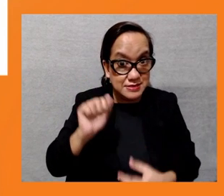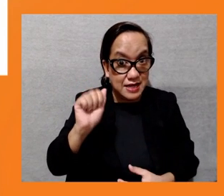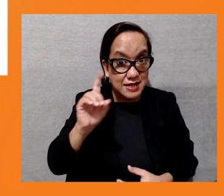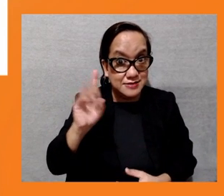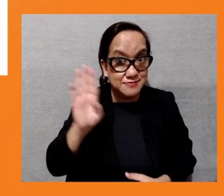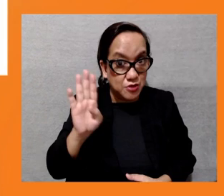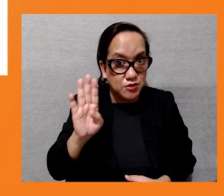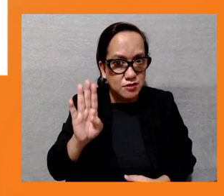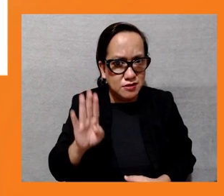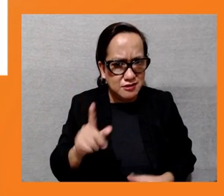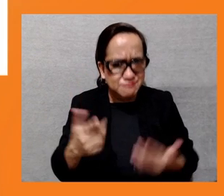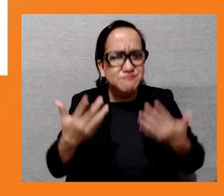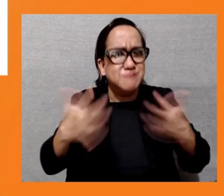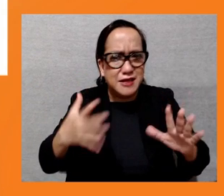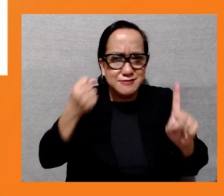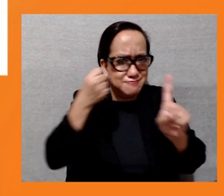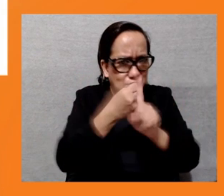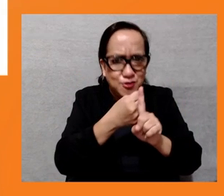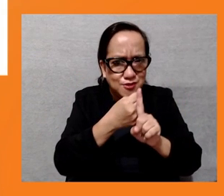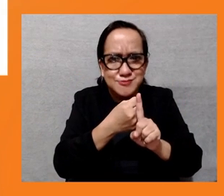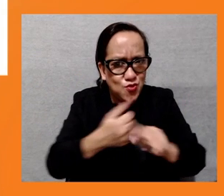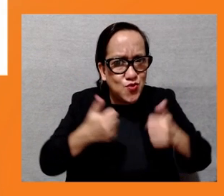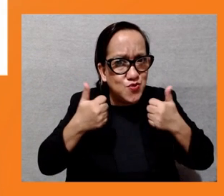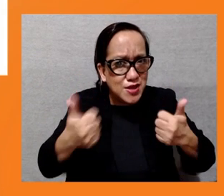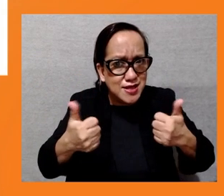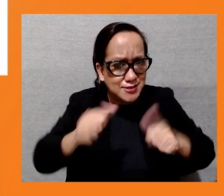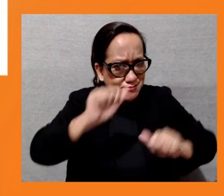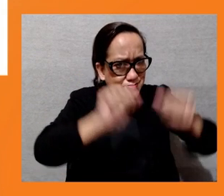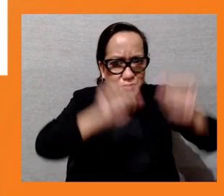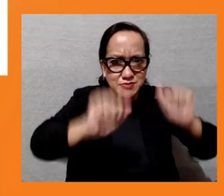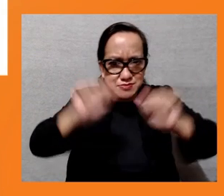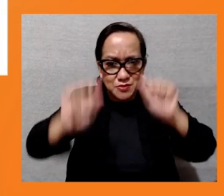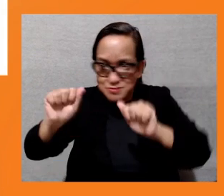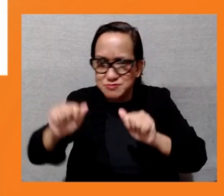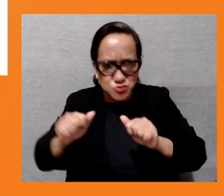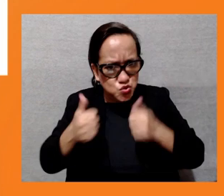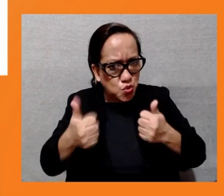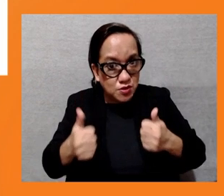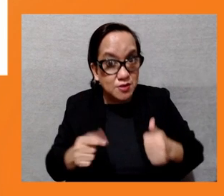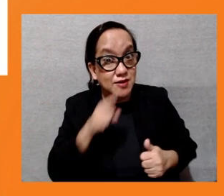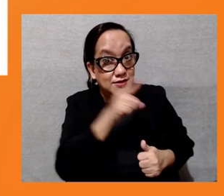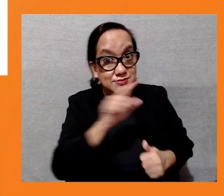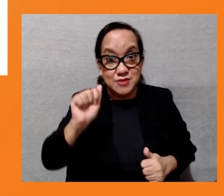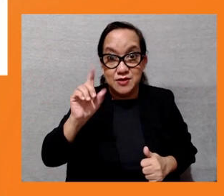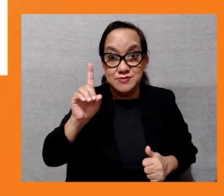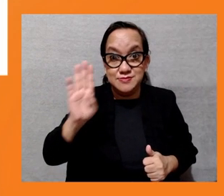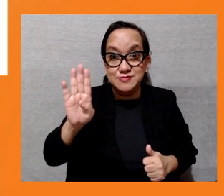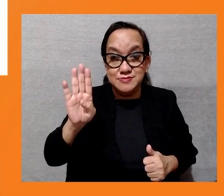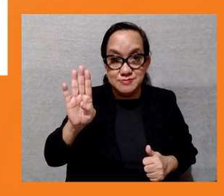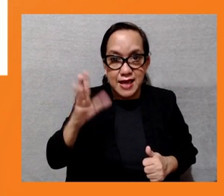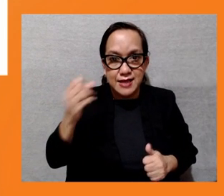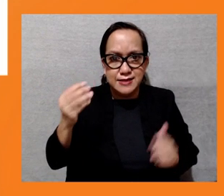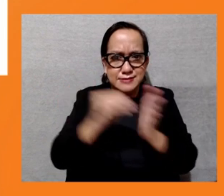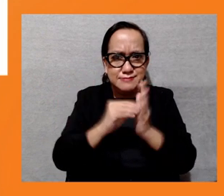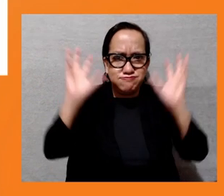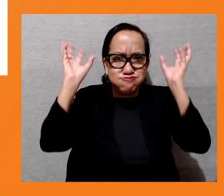were able to convince the Asian Development Bank to put a emergency radar system to do the shutdown when